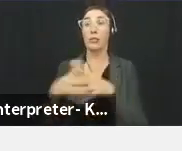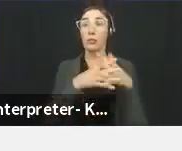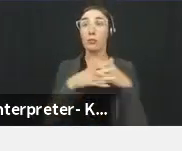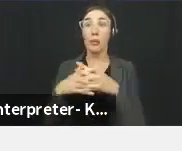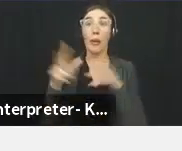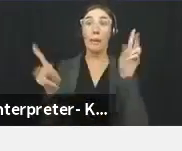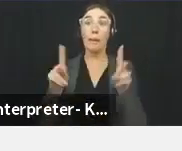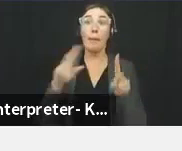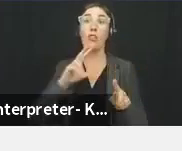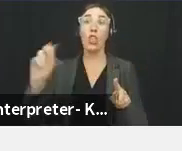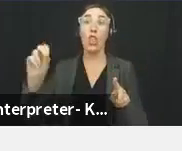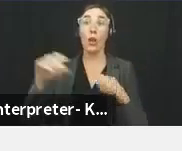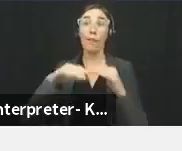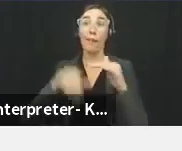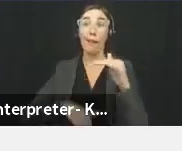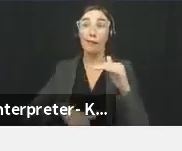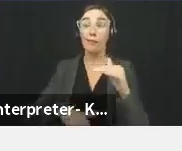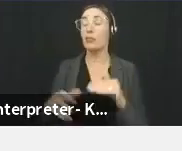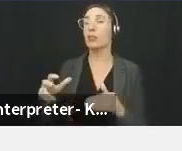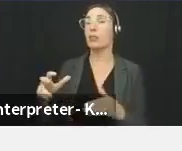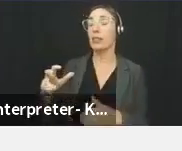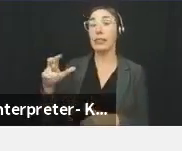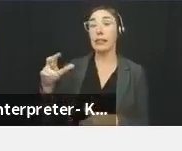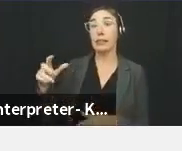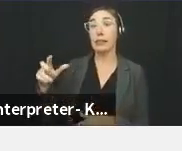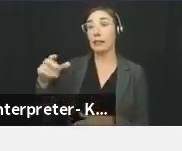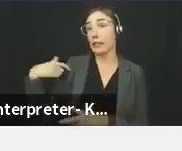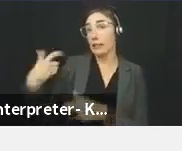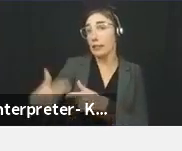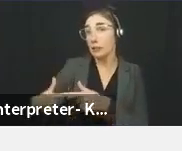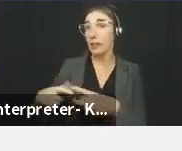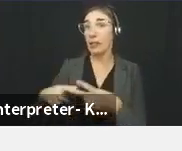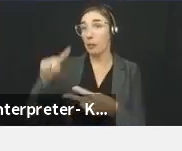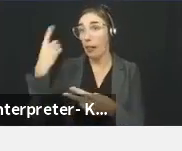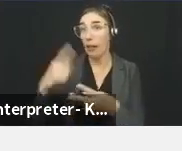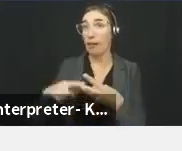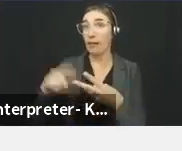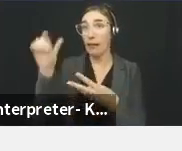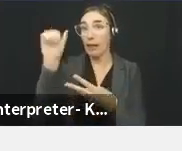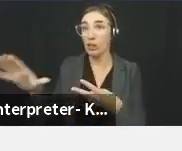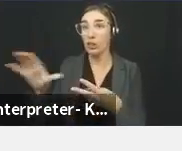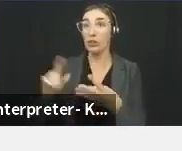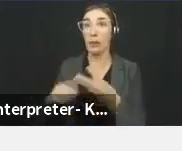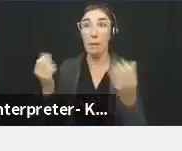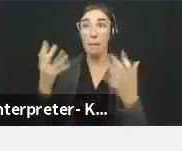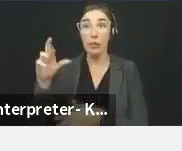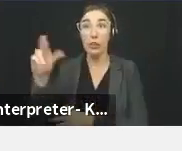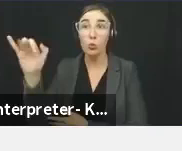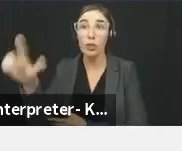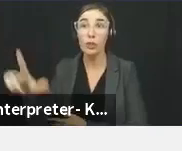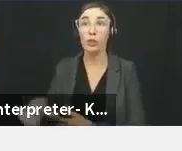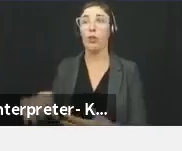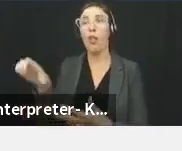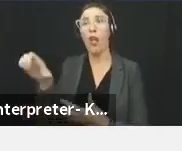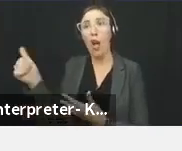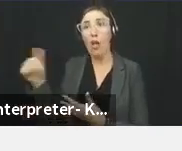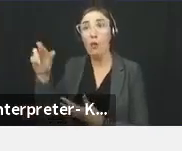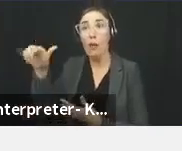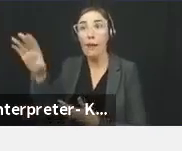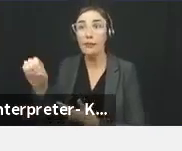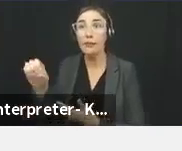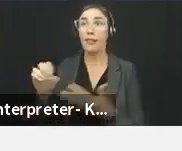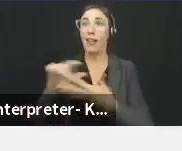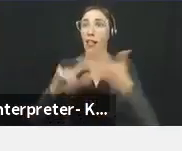are Hispanic, Black, Asian, or other non-white races or multiracial. The intersectionality of those